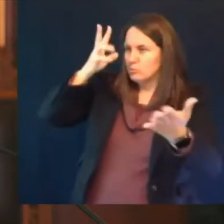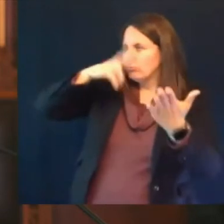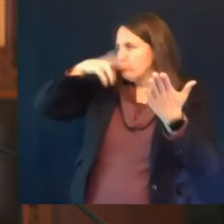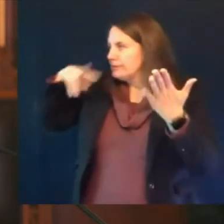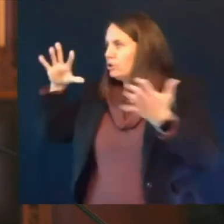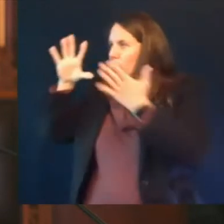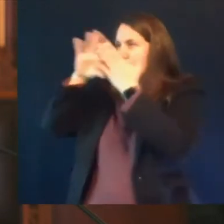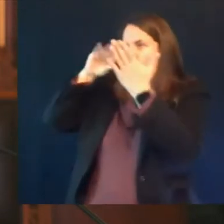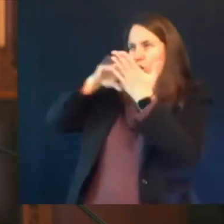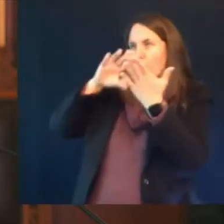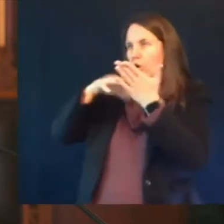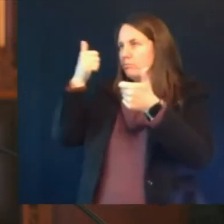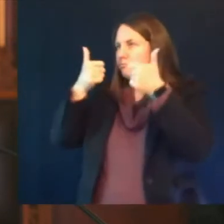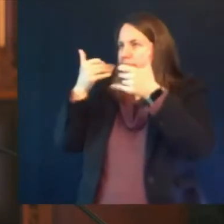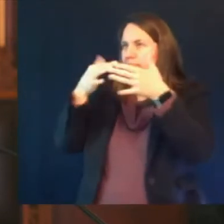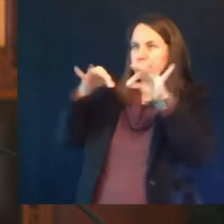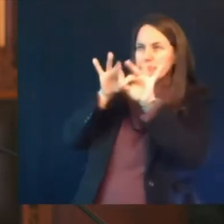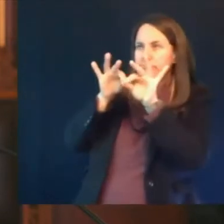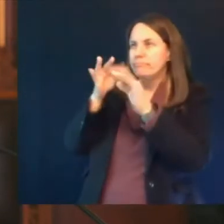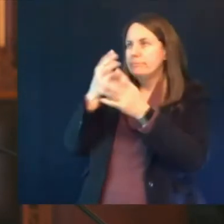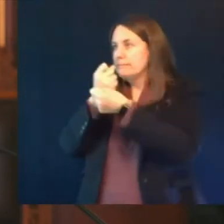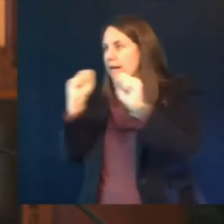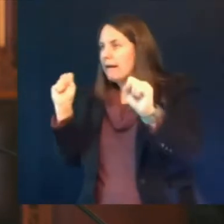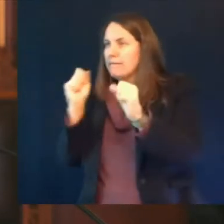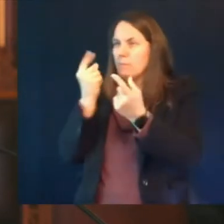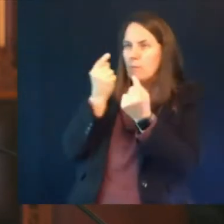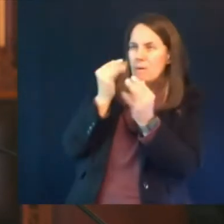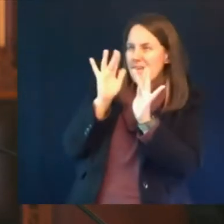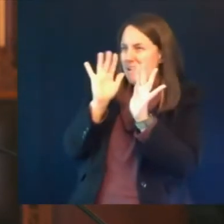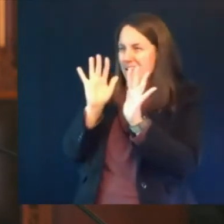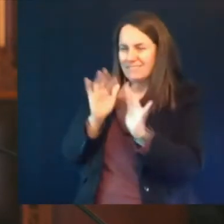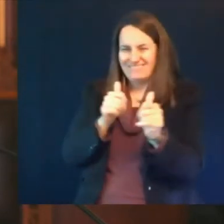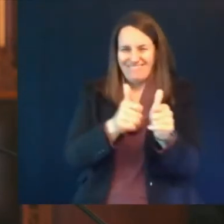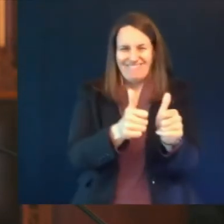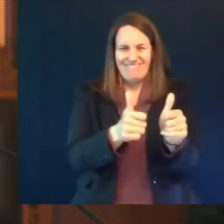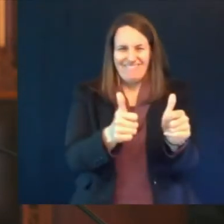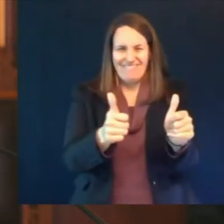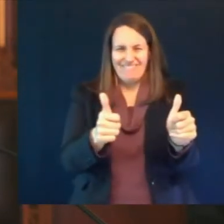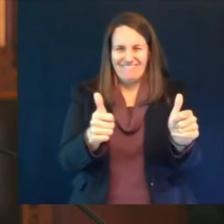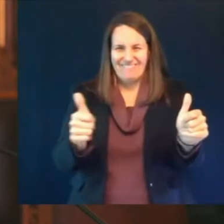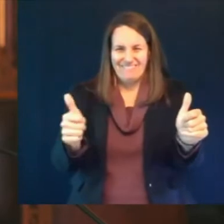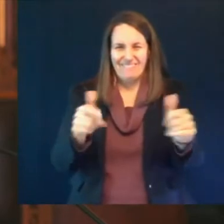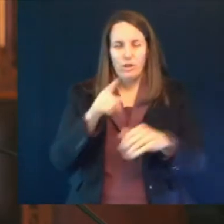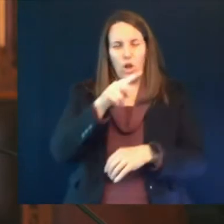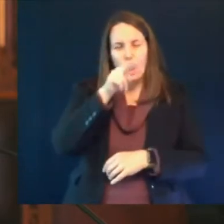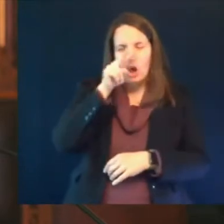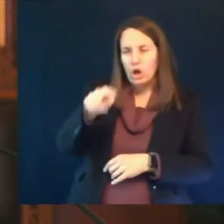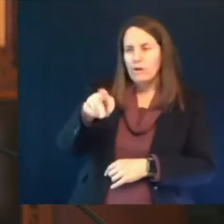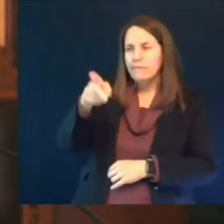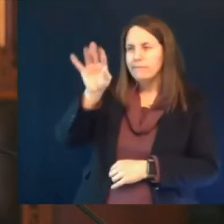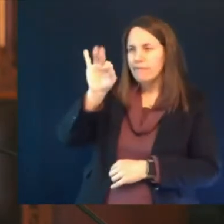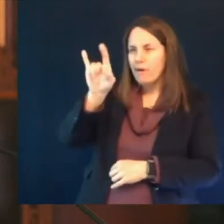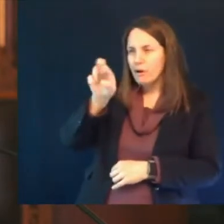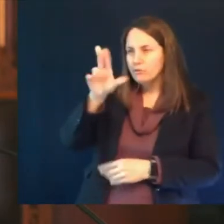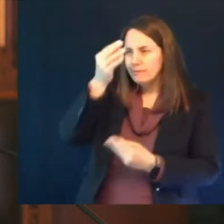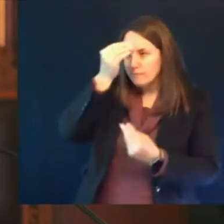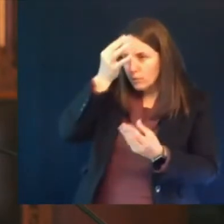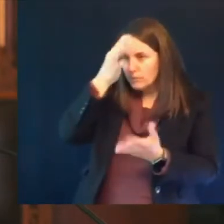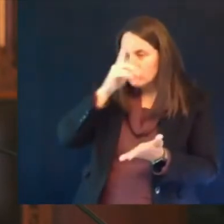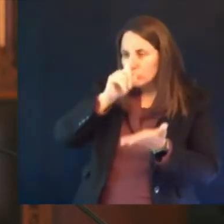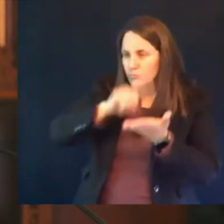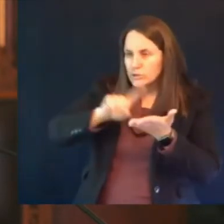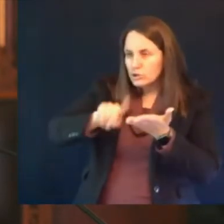at each of the three types of vaccine and decide which may be the best for them and to also remember